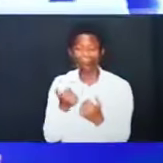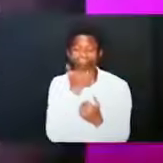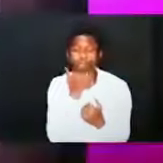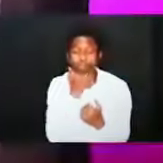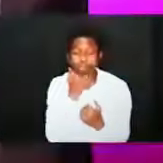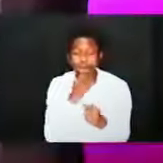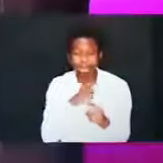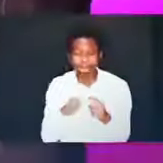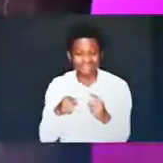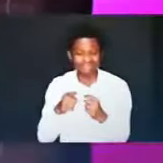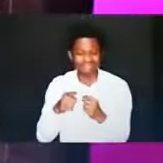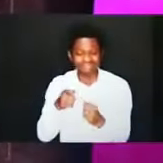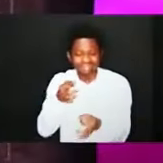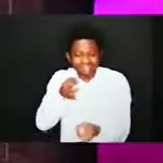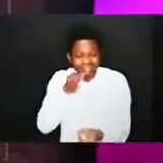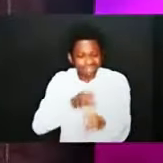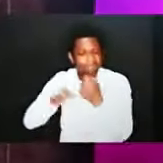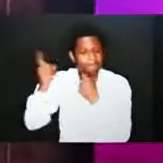deserve